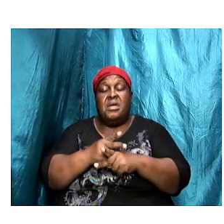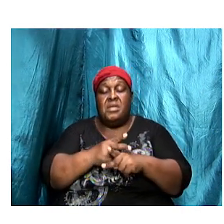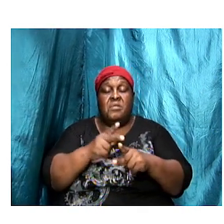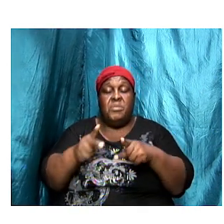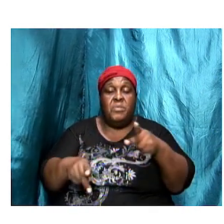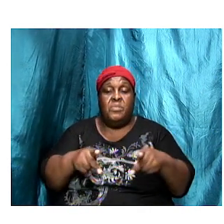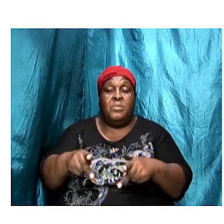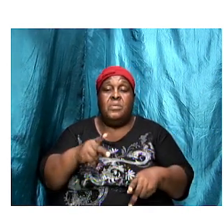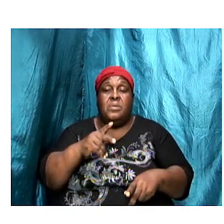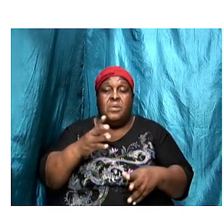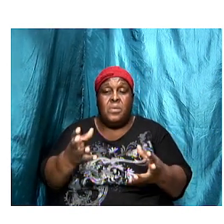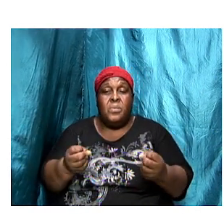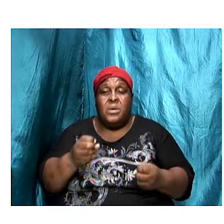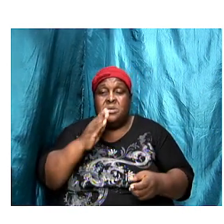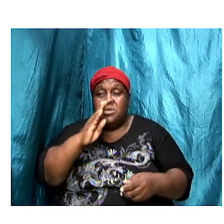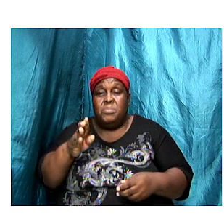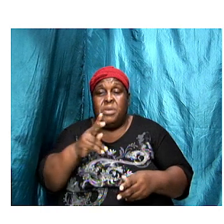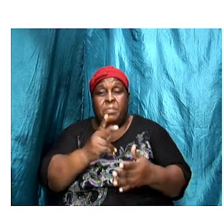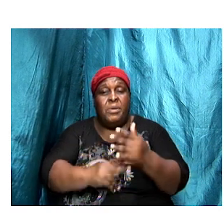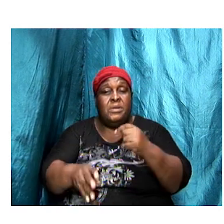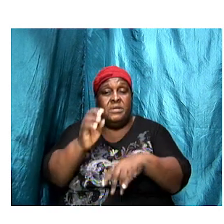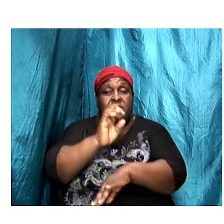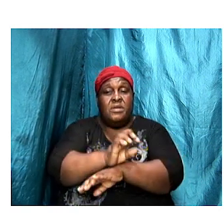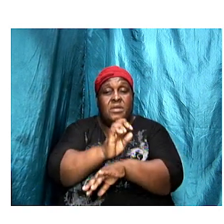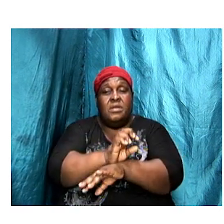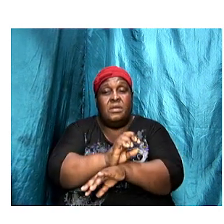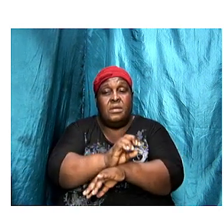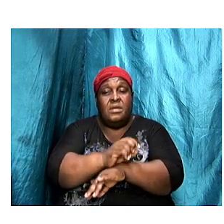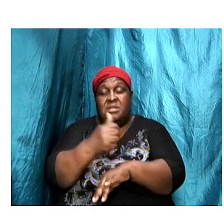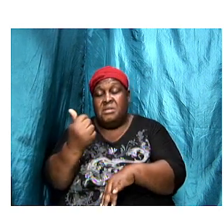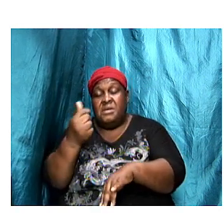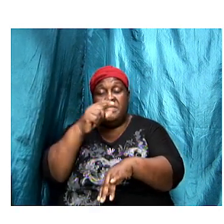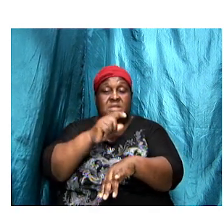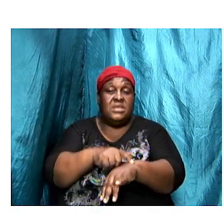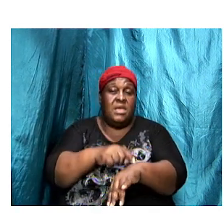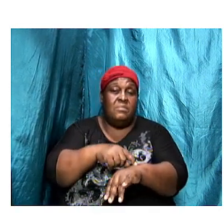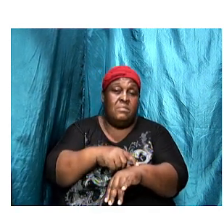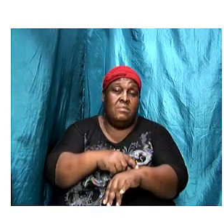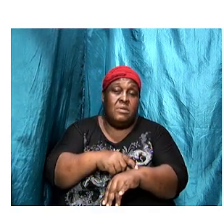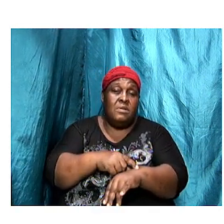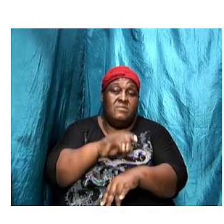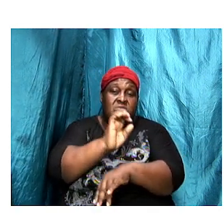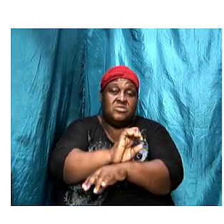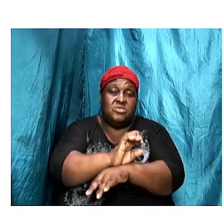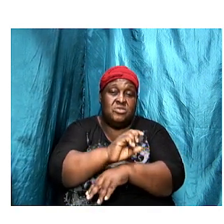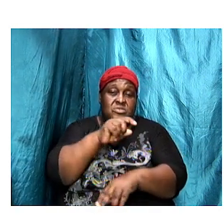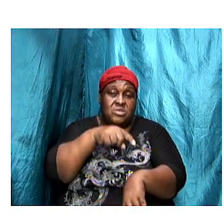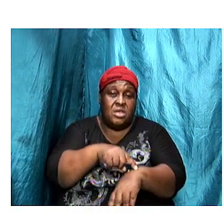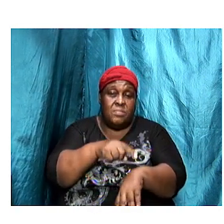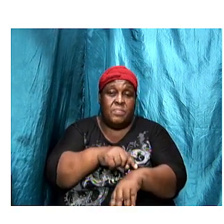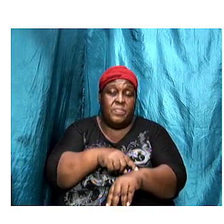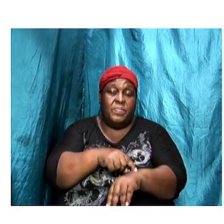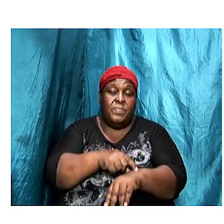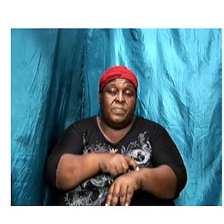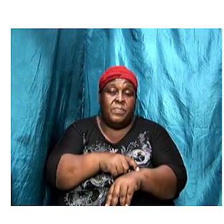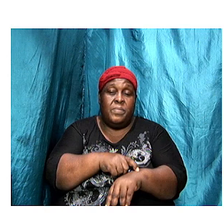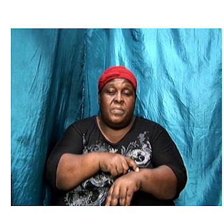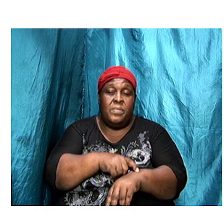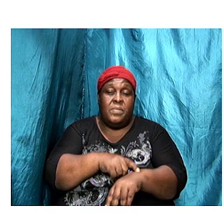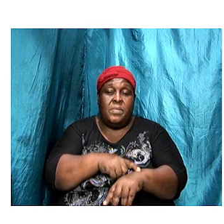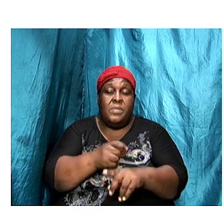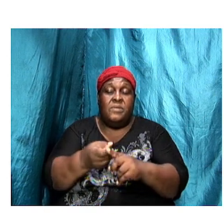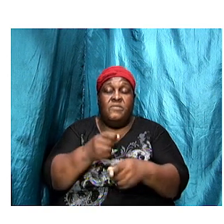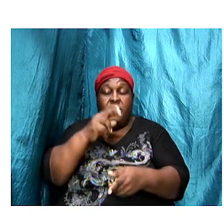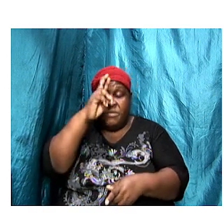this represented another period of the church age. And yet, in church from Revelation